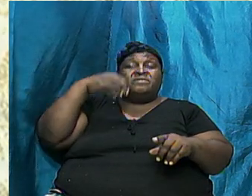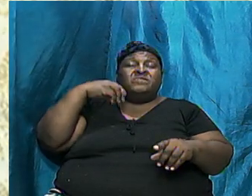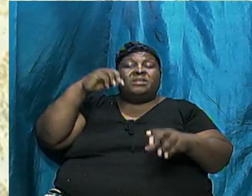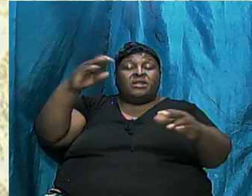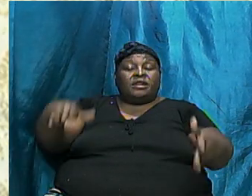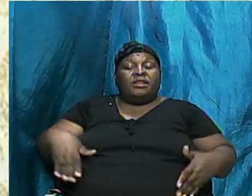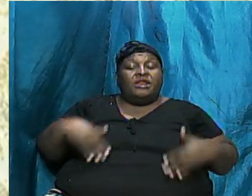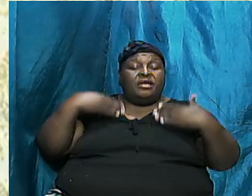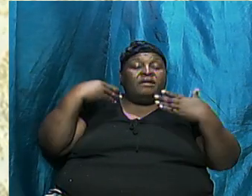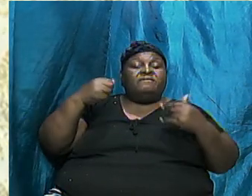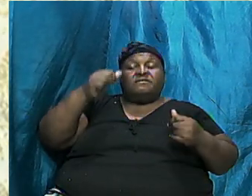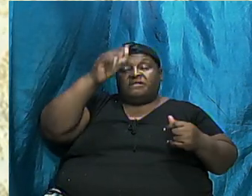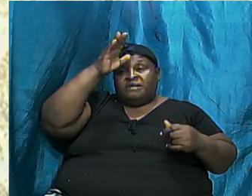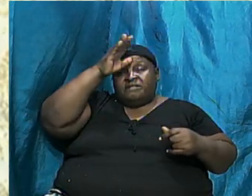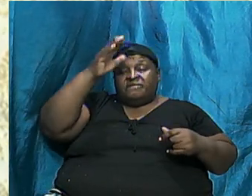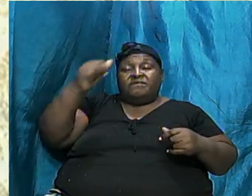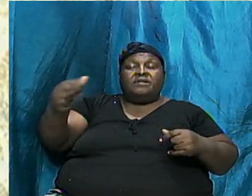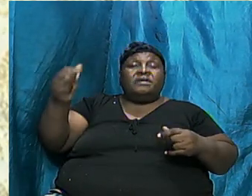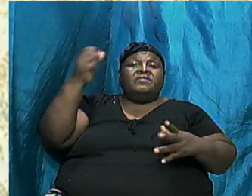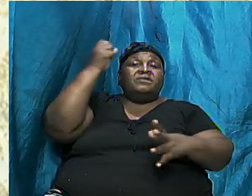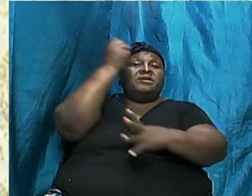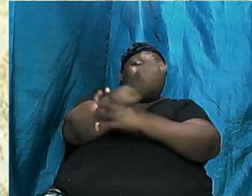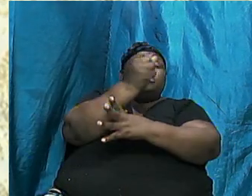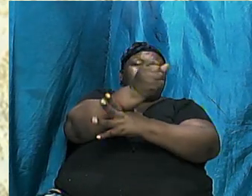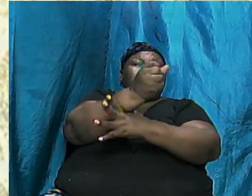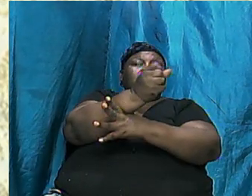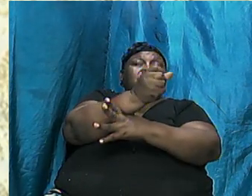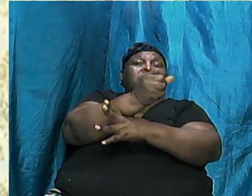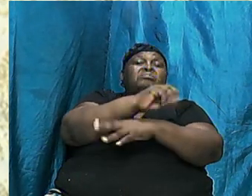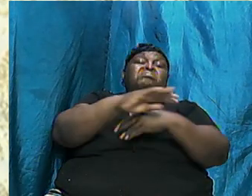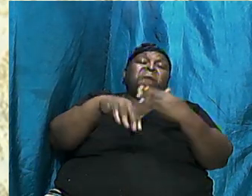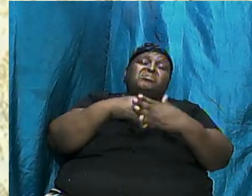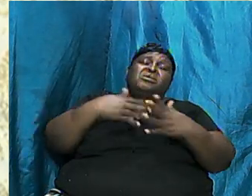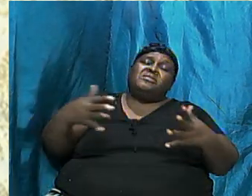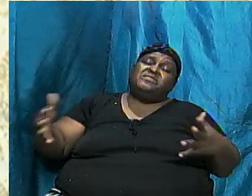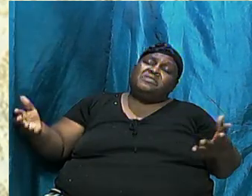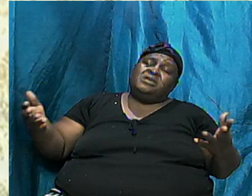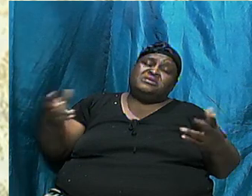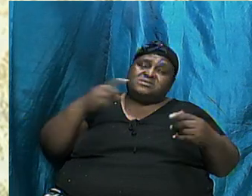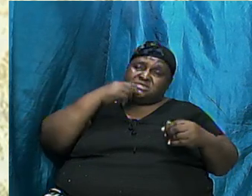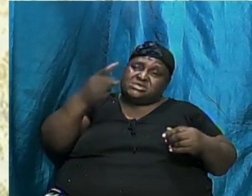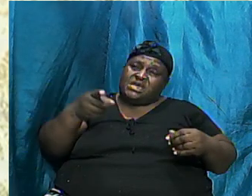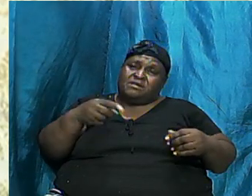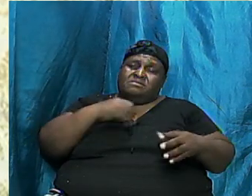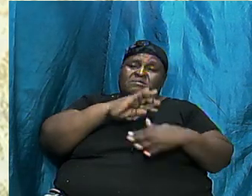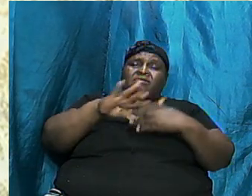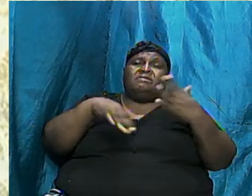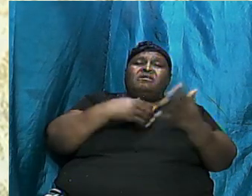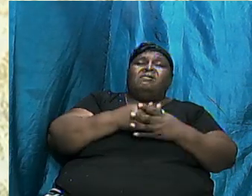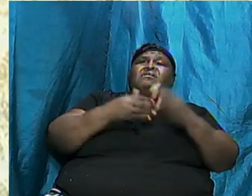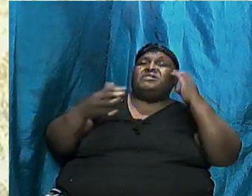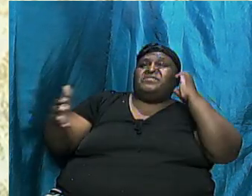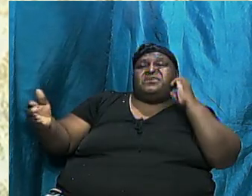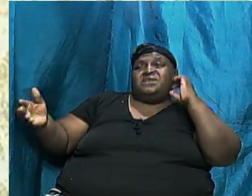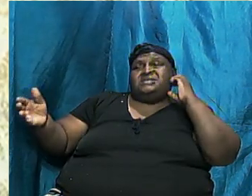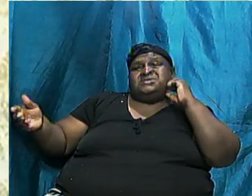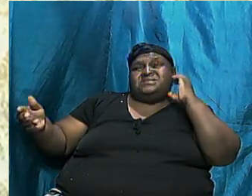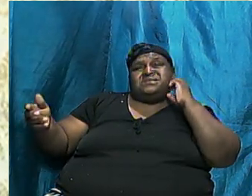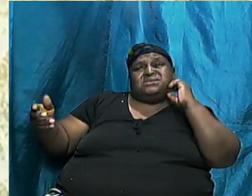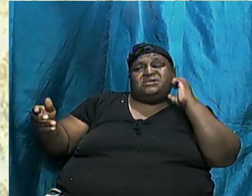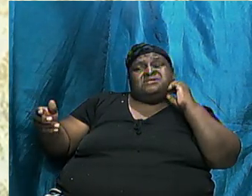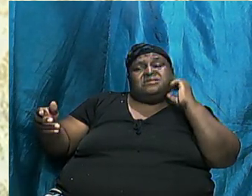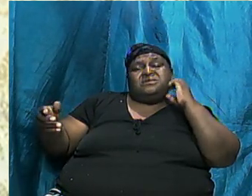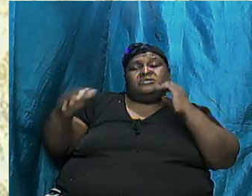Abraham And All The Things That We Have Said All The Things That We Have Just Barely